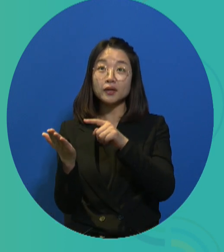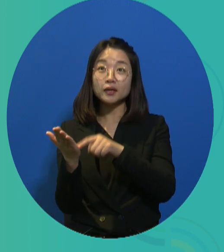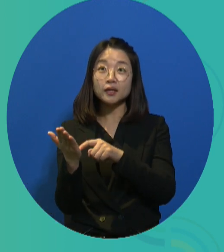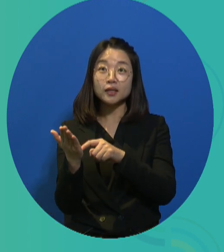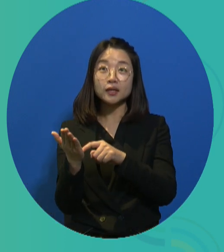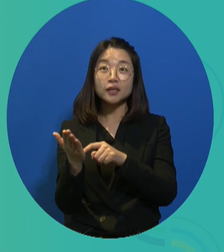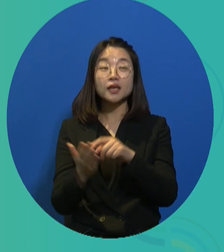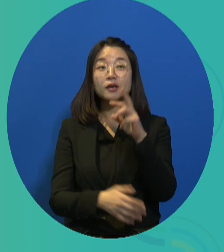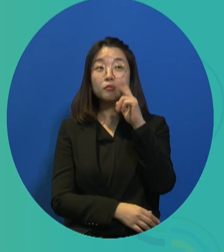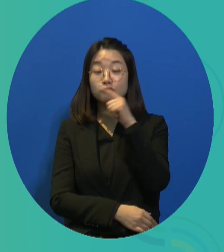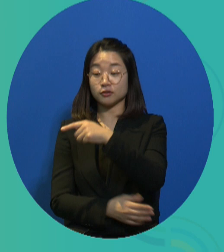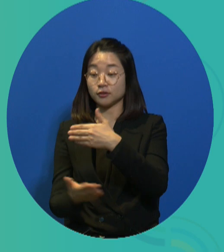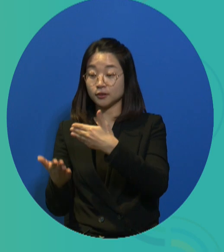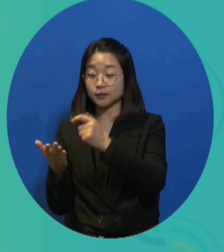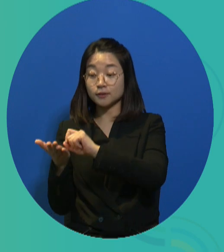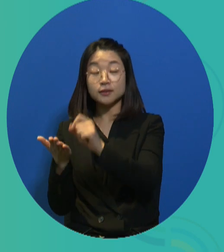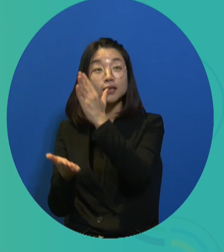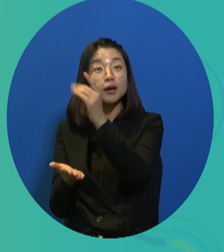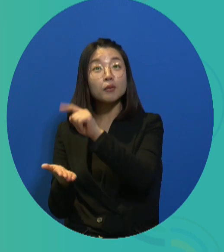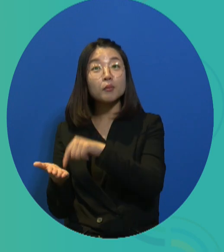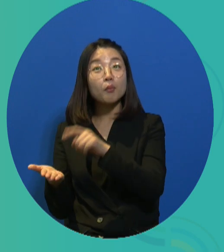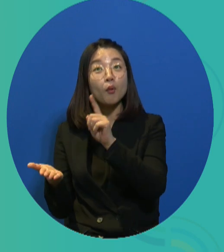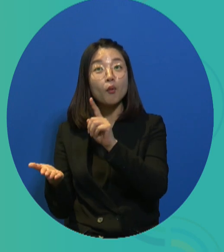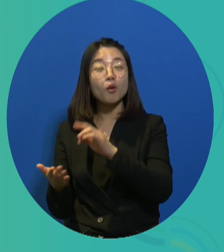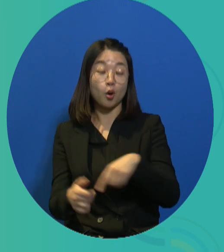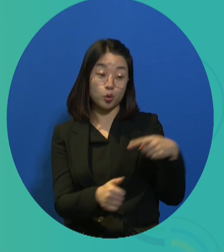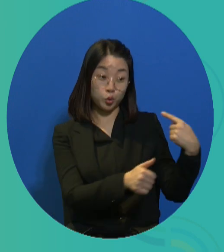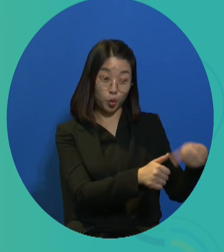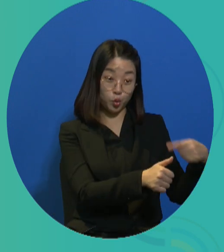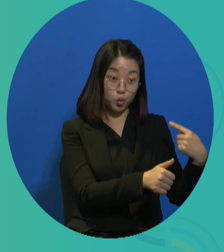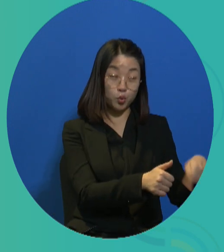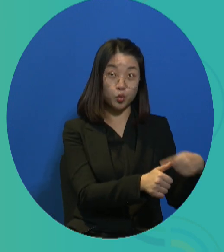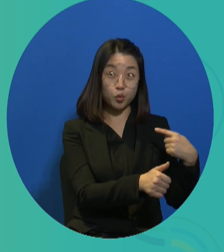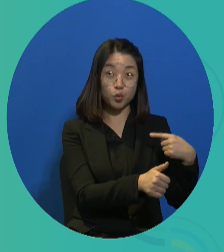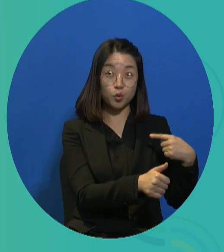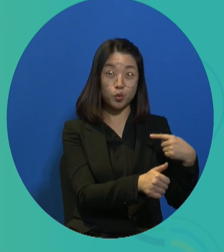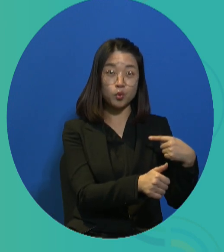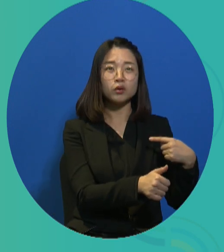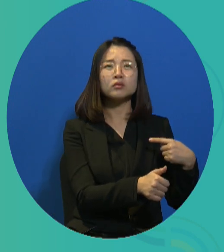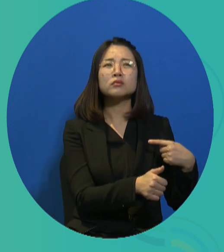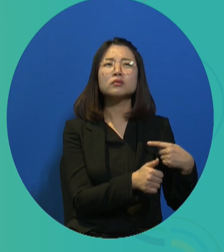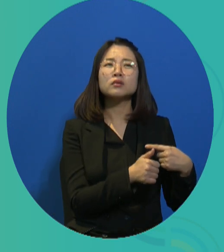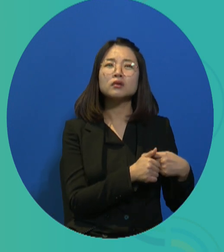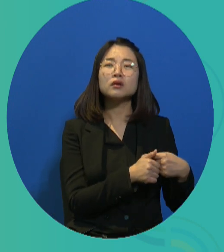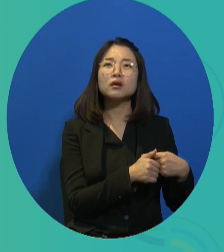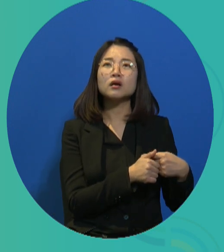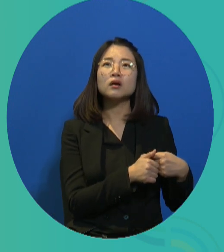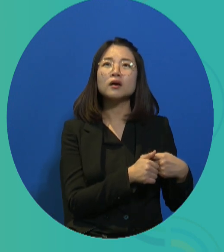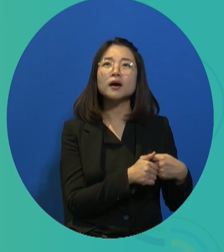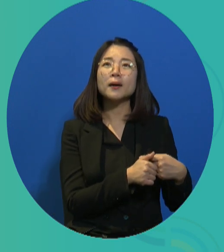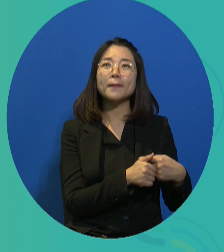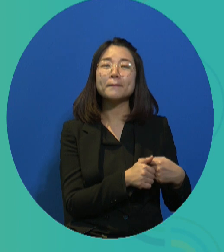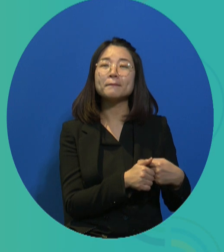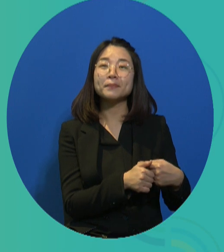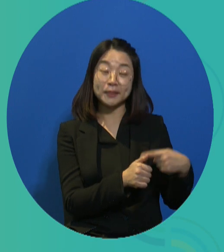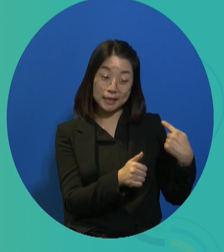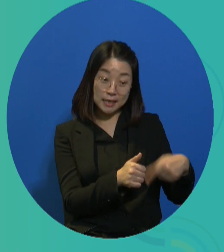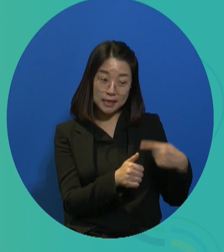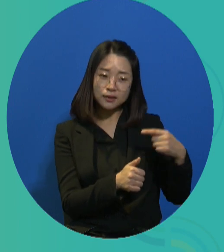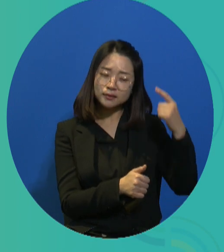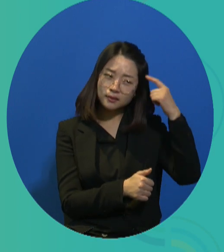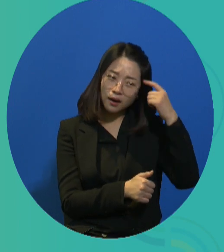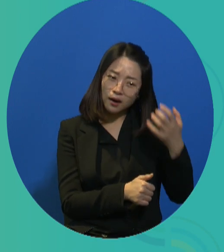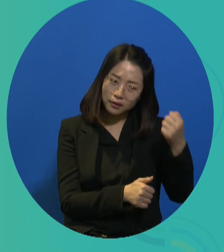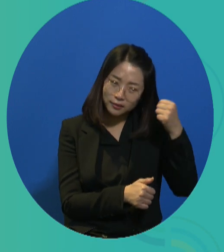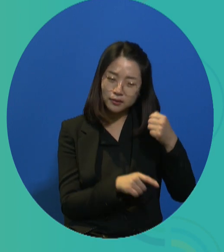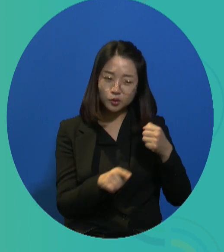their policy direction. And with this book, the author says the same thing. Labor should be seen as education or it